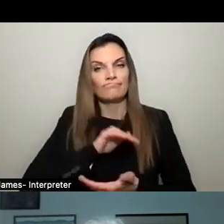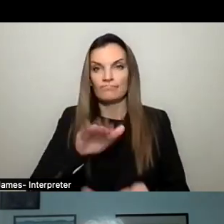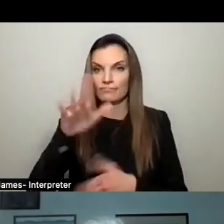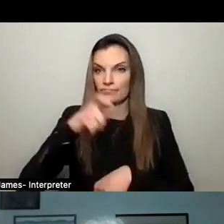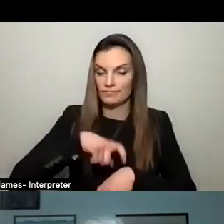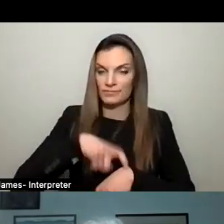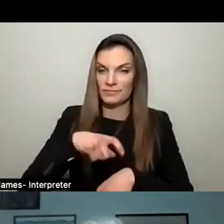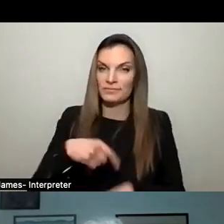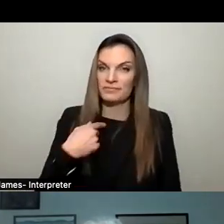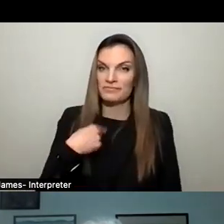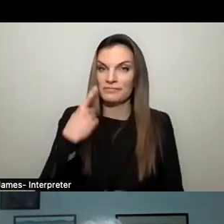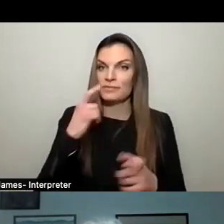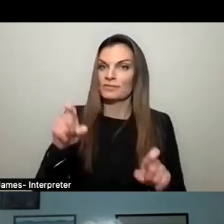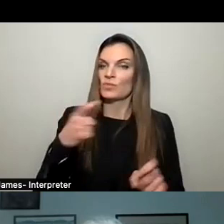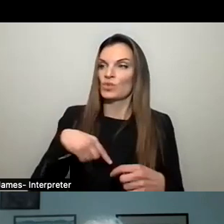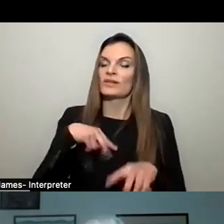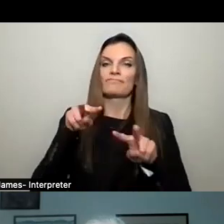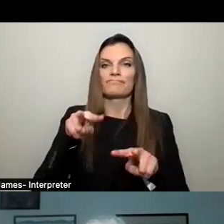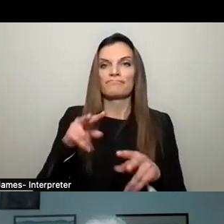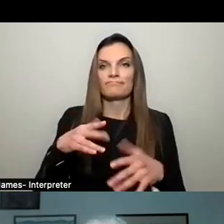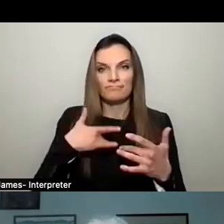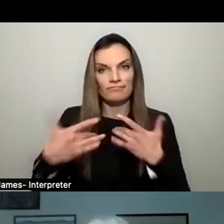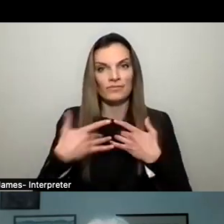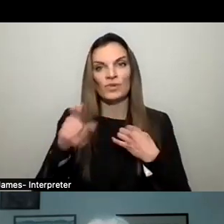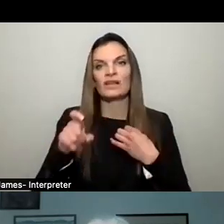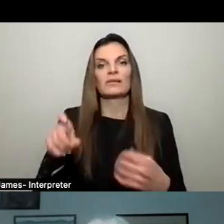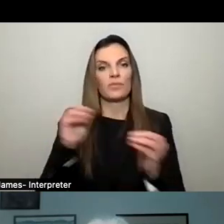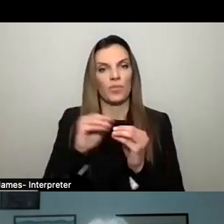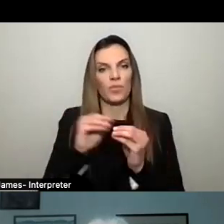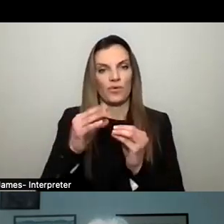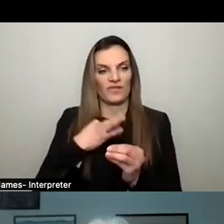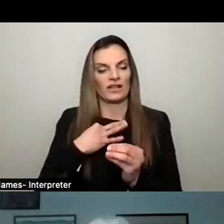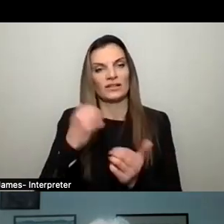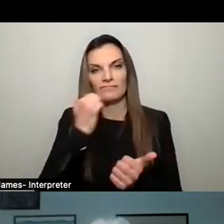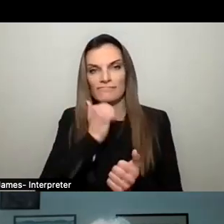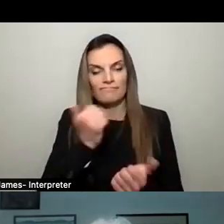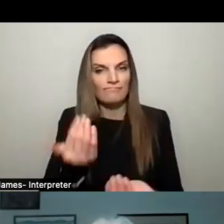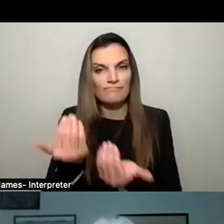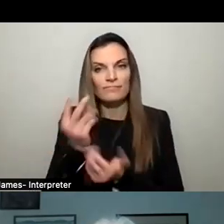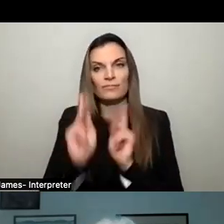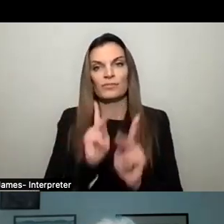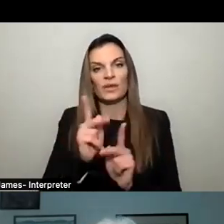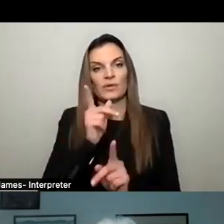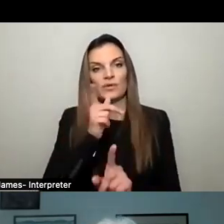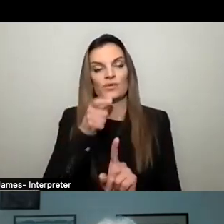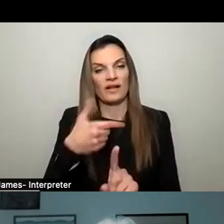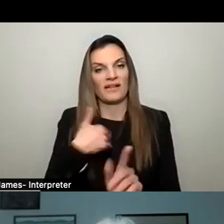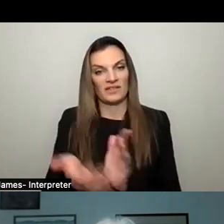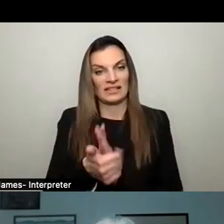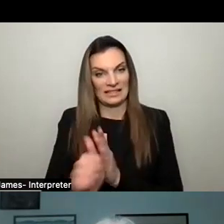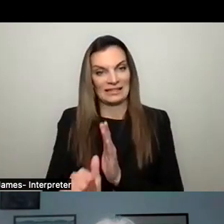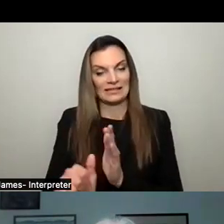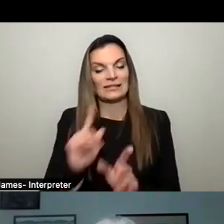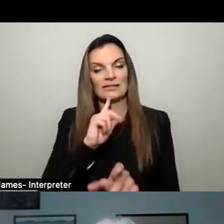I think that should be celebrated, but also we need more of them every single day. We need to make sure that the people who have those skill sets are